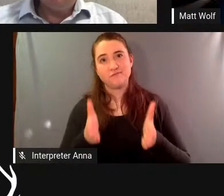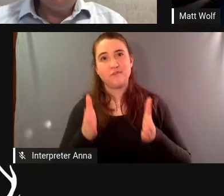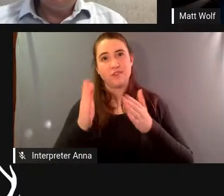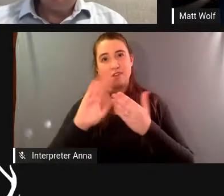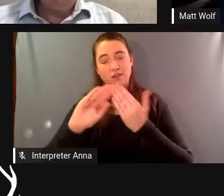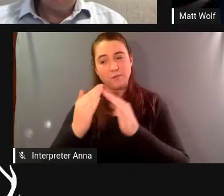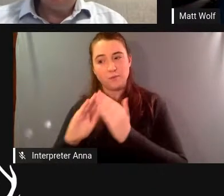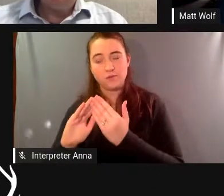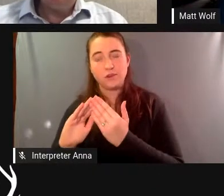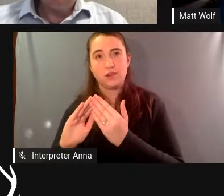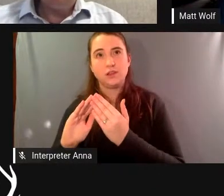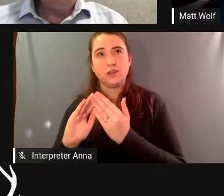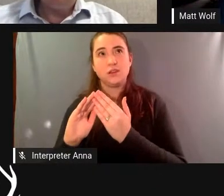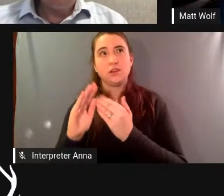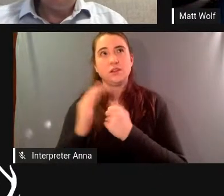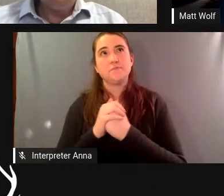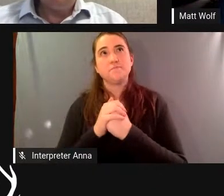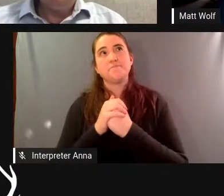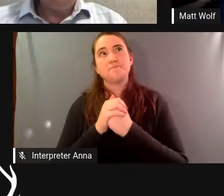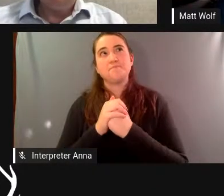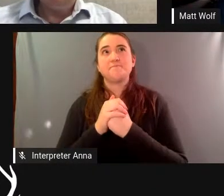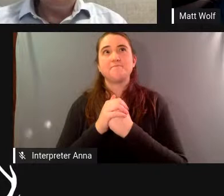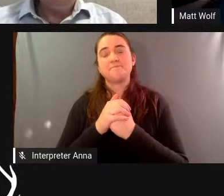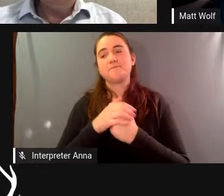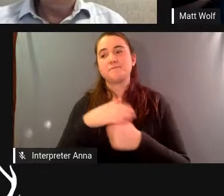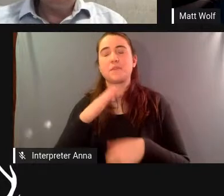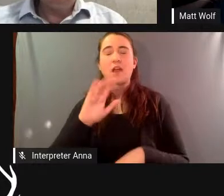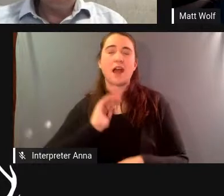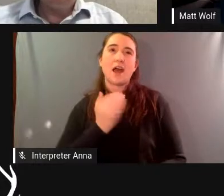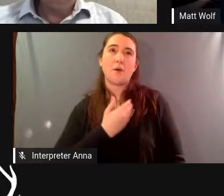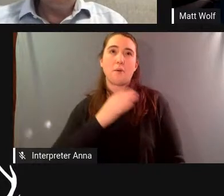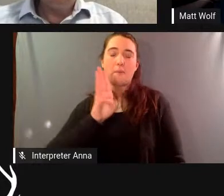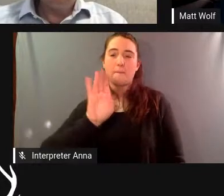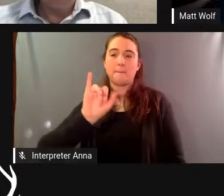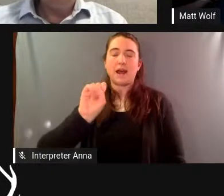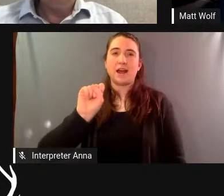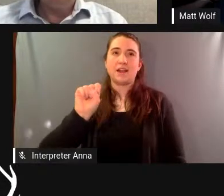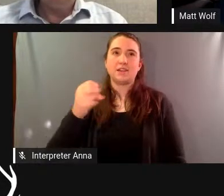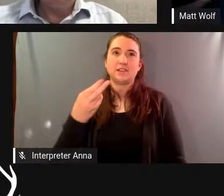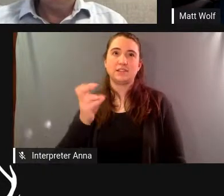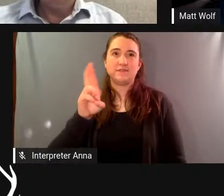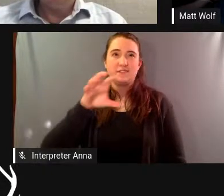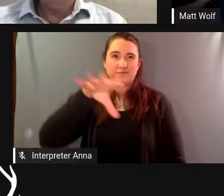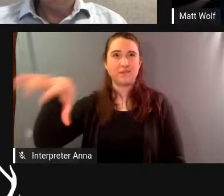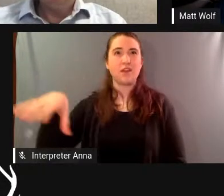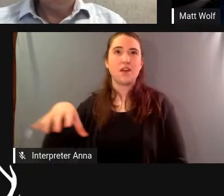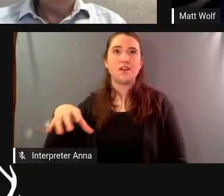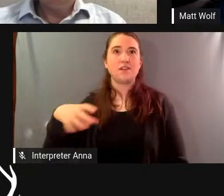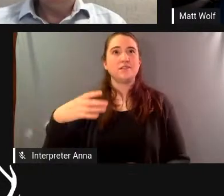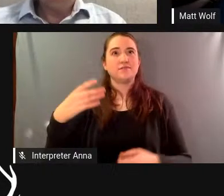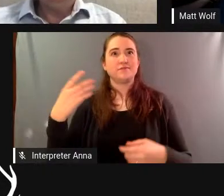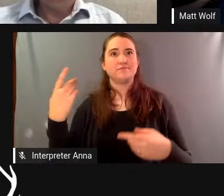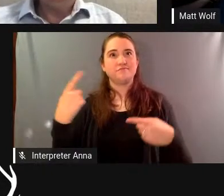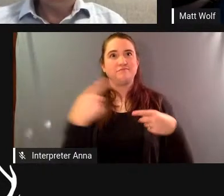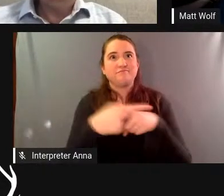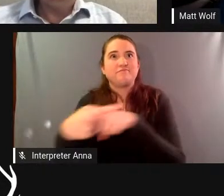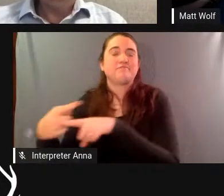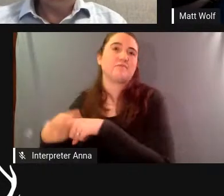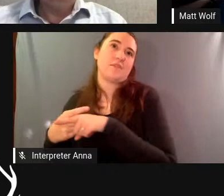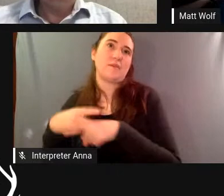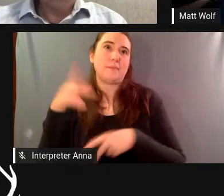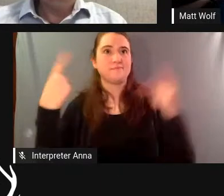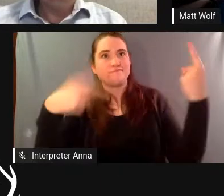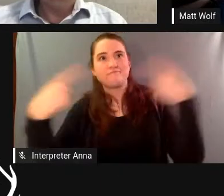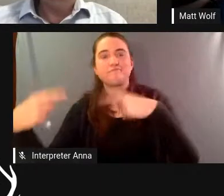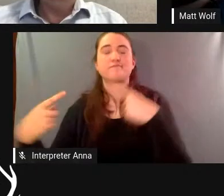controversial for a lot of reasons and one of the reasons was that in addition to all of the detailed you know so